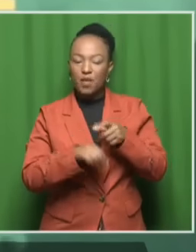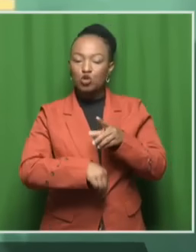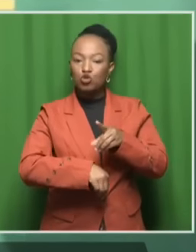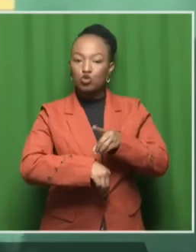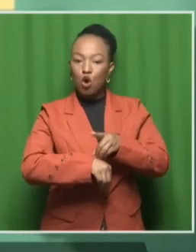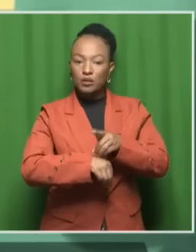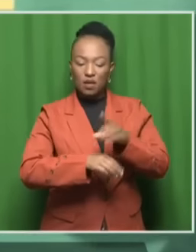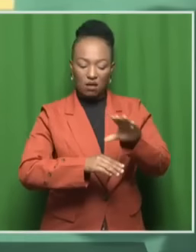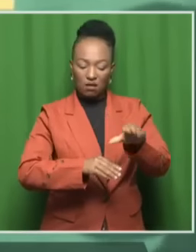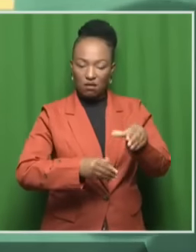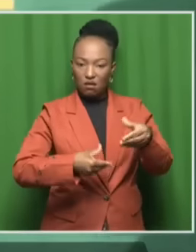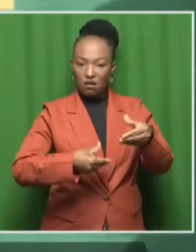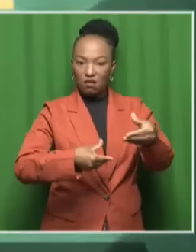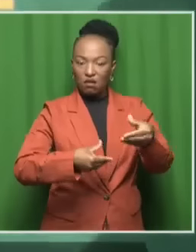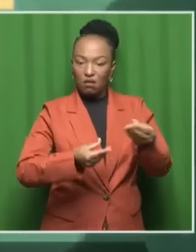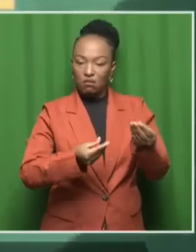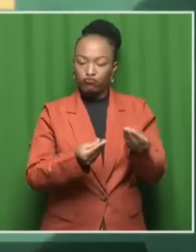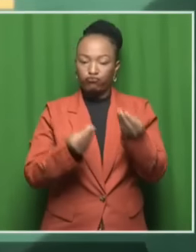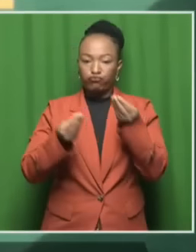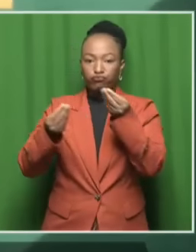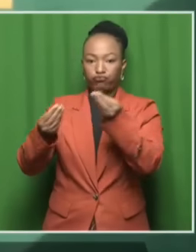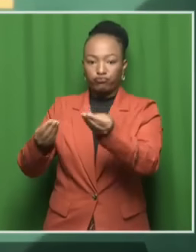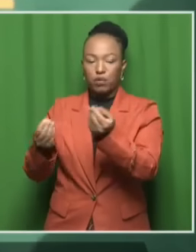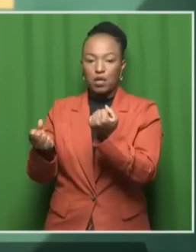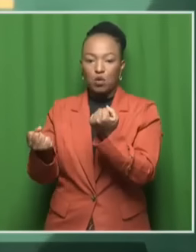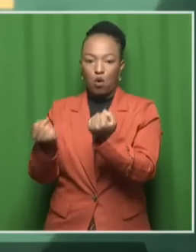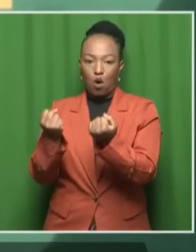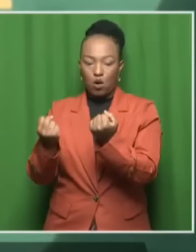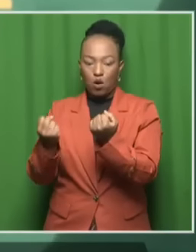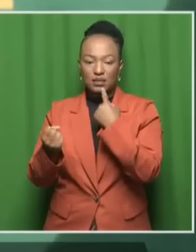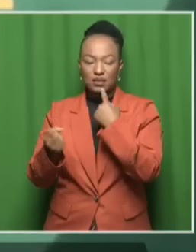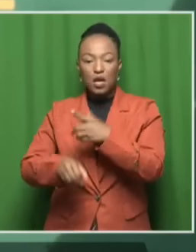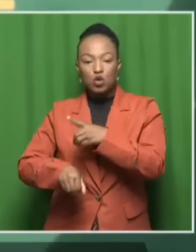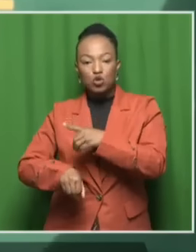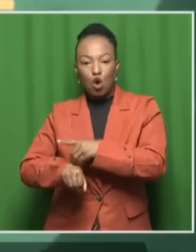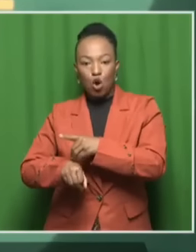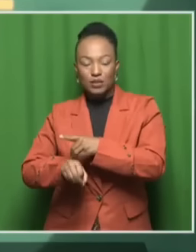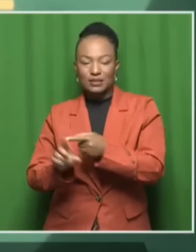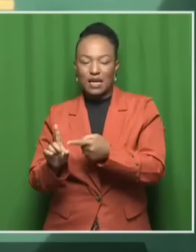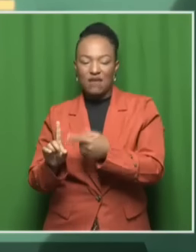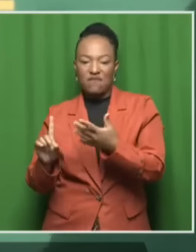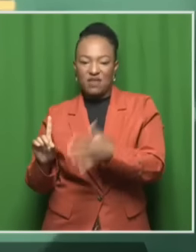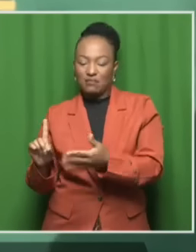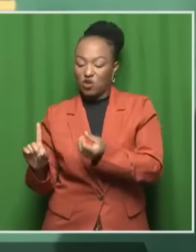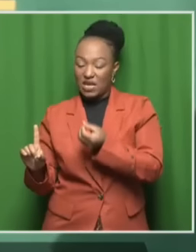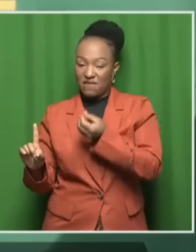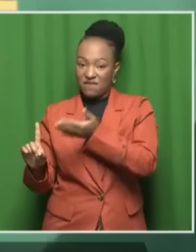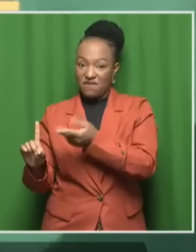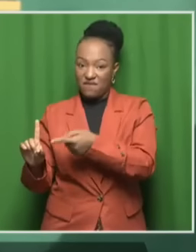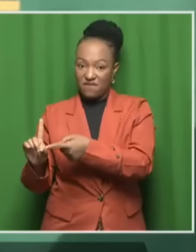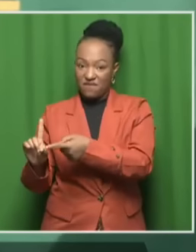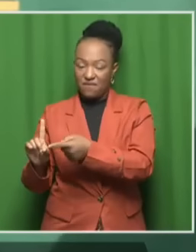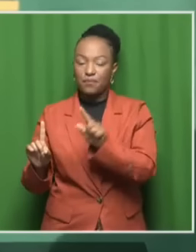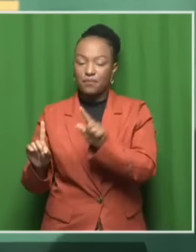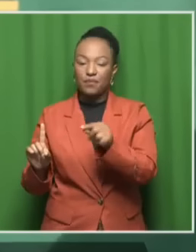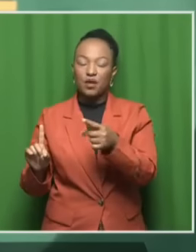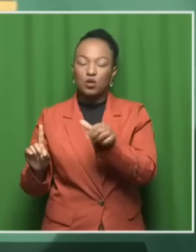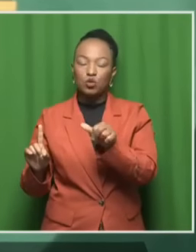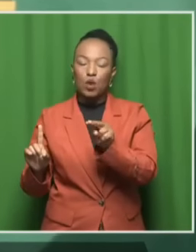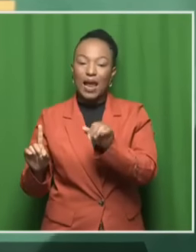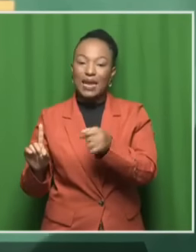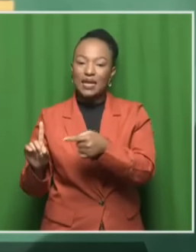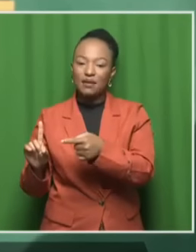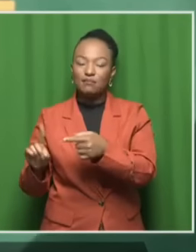been submitted to the court indicated that doctors had given Tulanem Gomesulu, you know, a time,